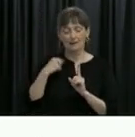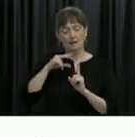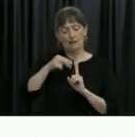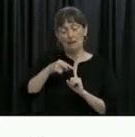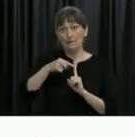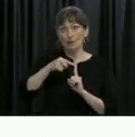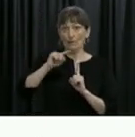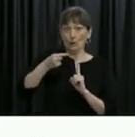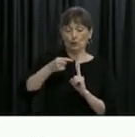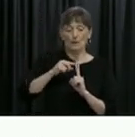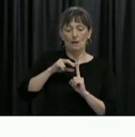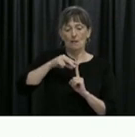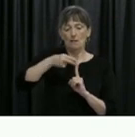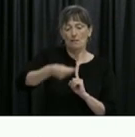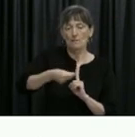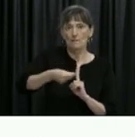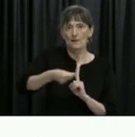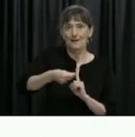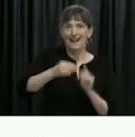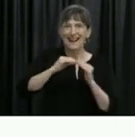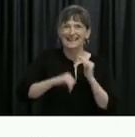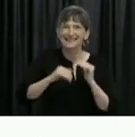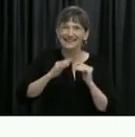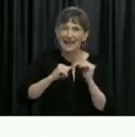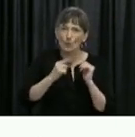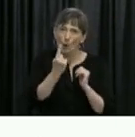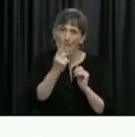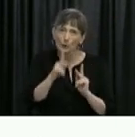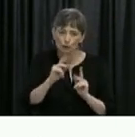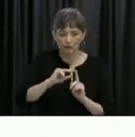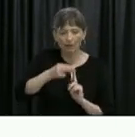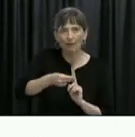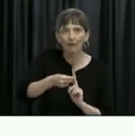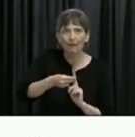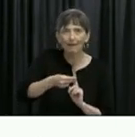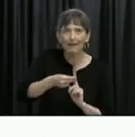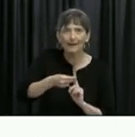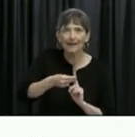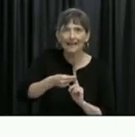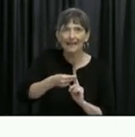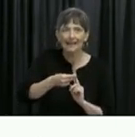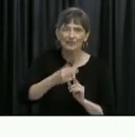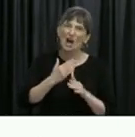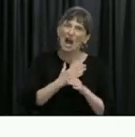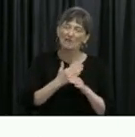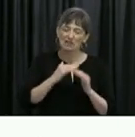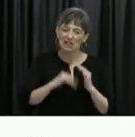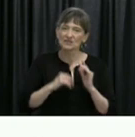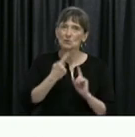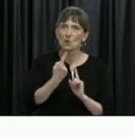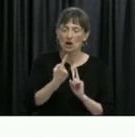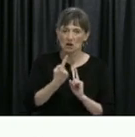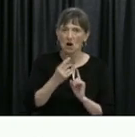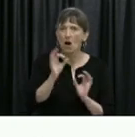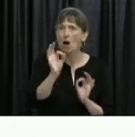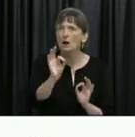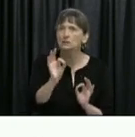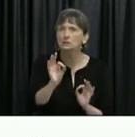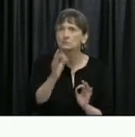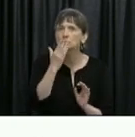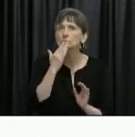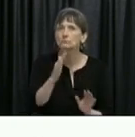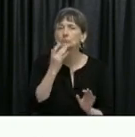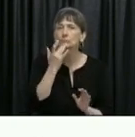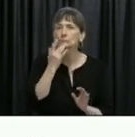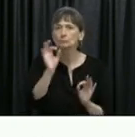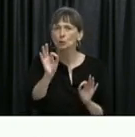well less than one. And then subsequently, this is from the cases that we had till May 27th, the